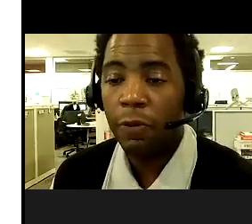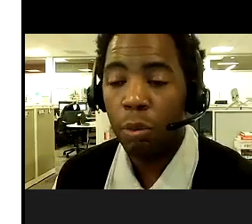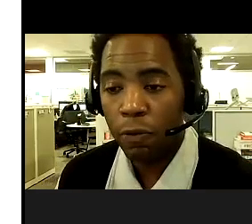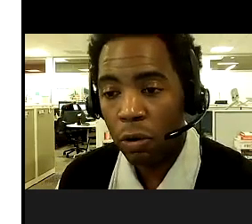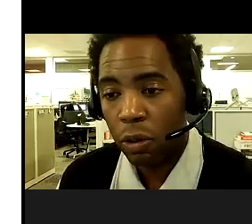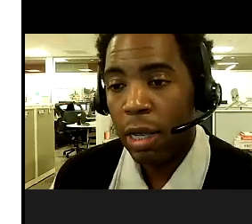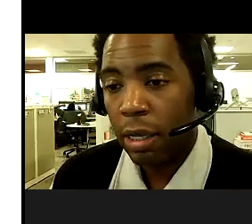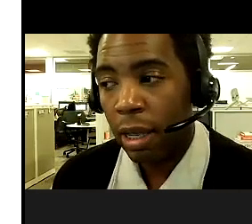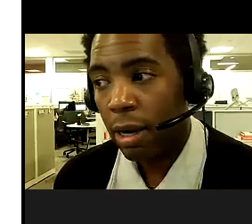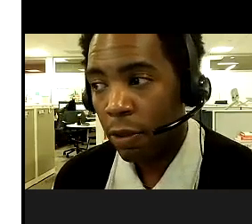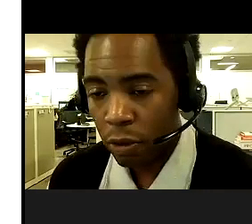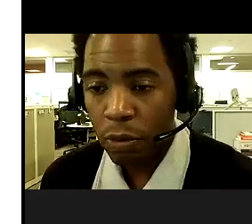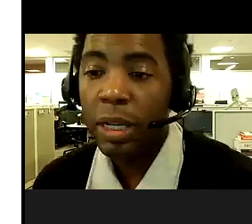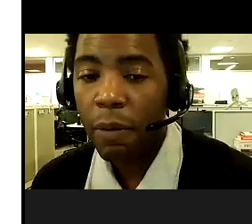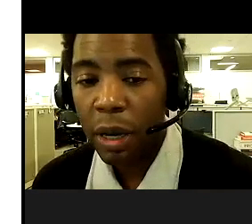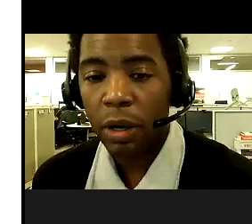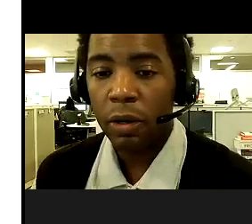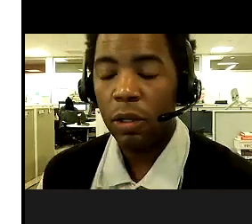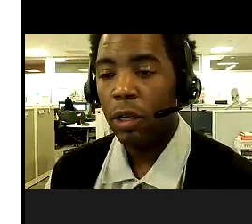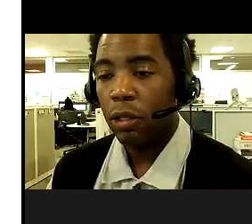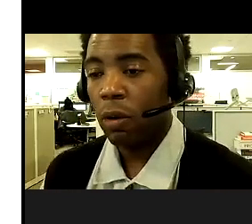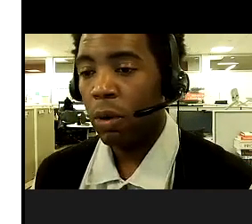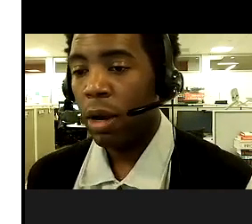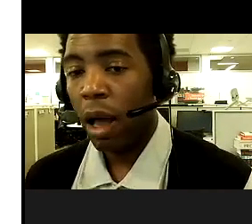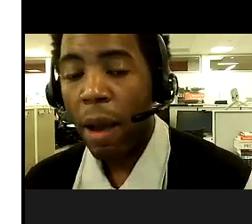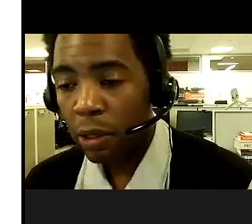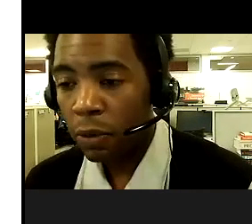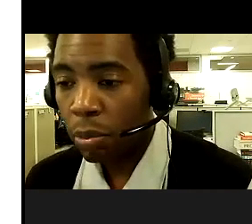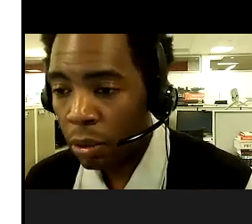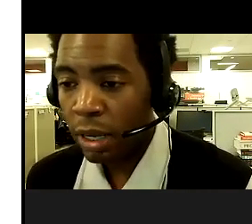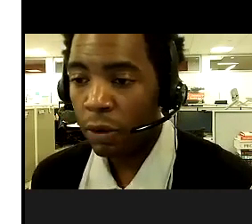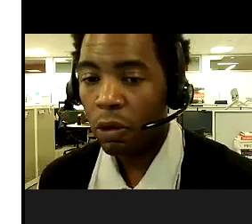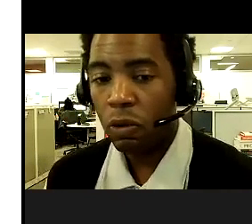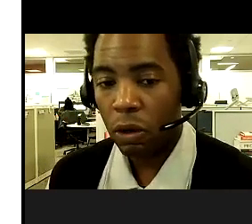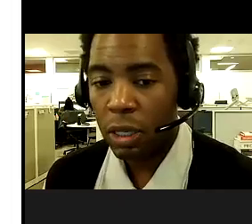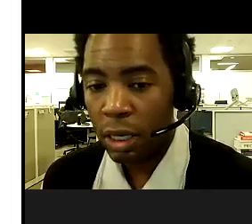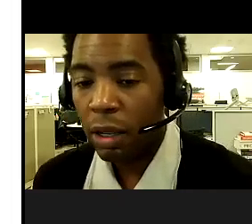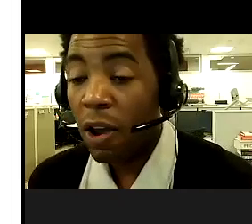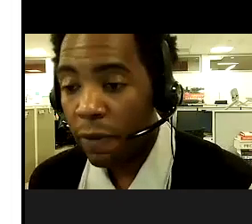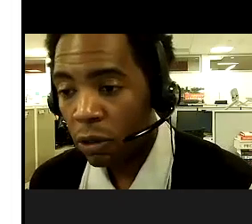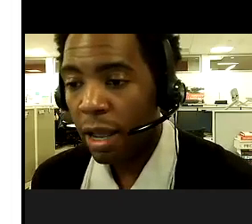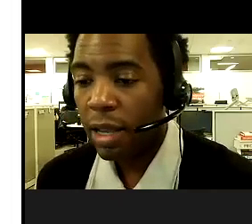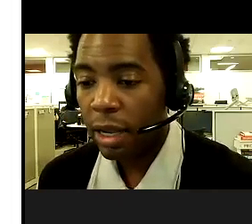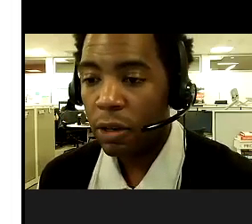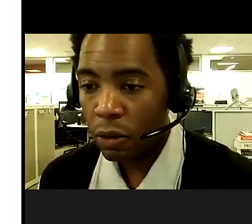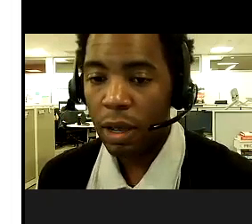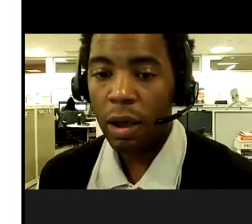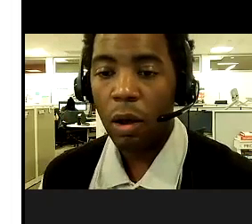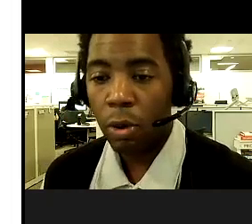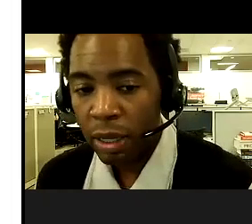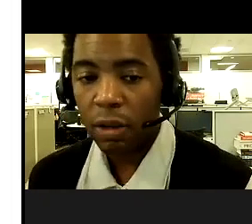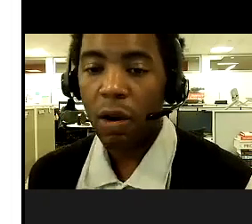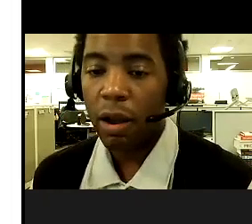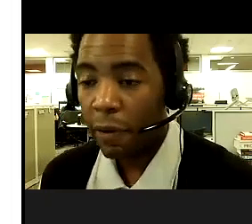advocating for more folks to get, to break down barriers. So, happy to report that across New York City, first and second dose,